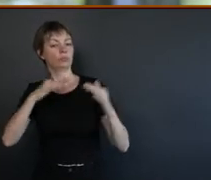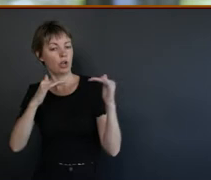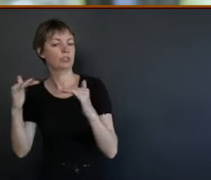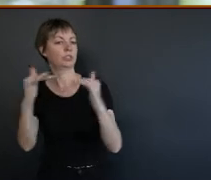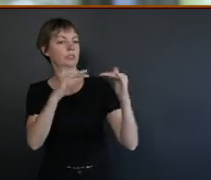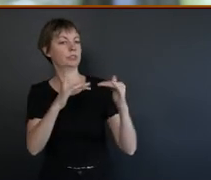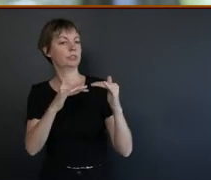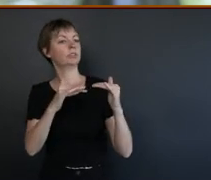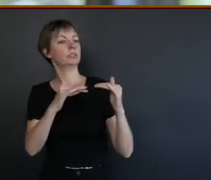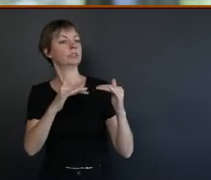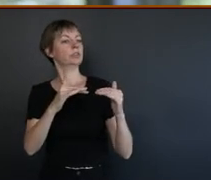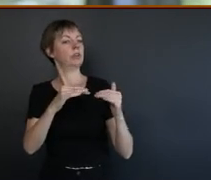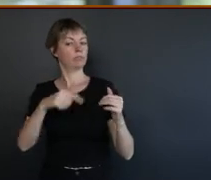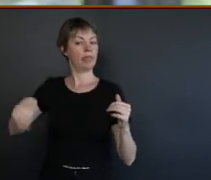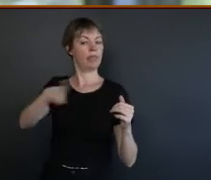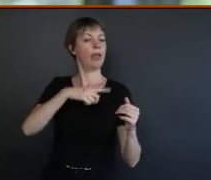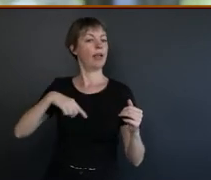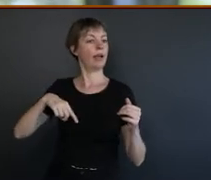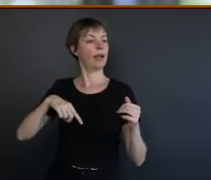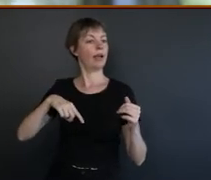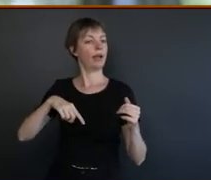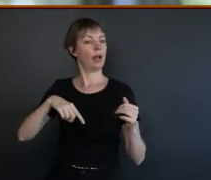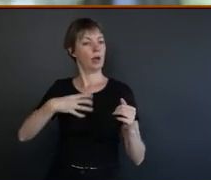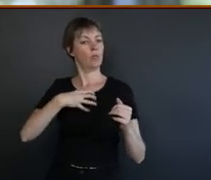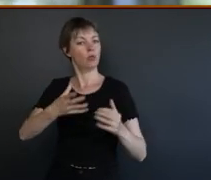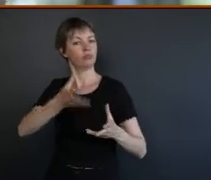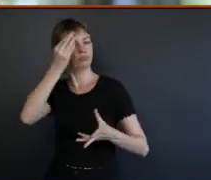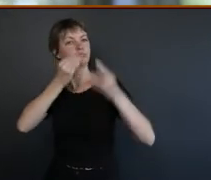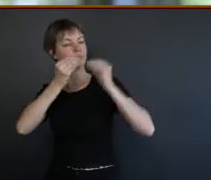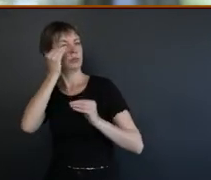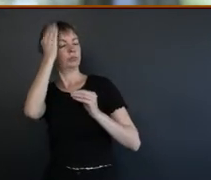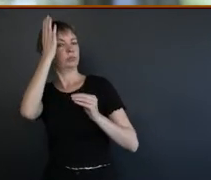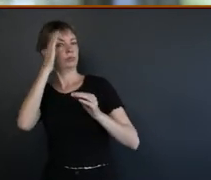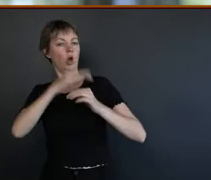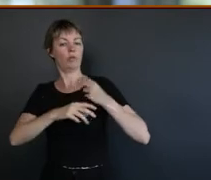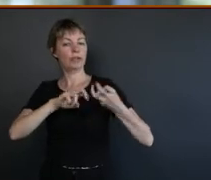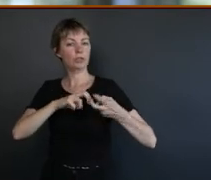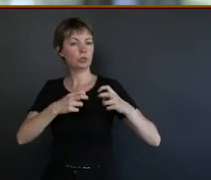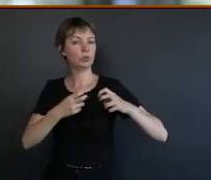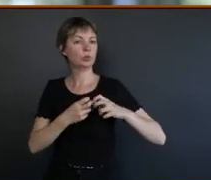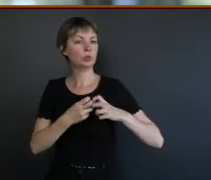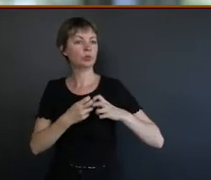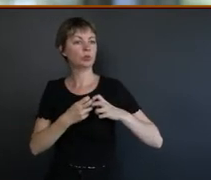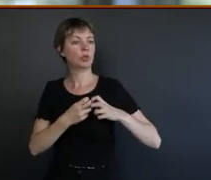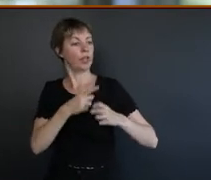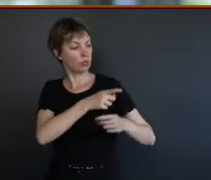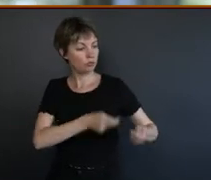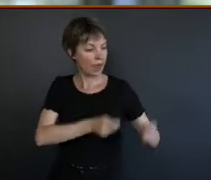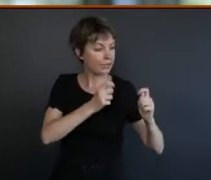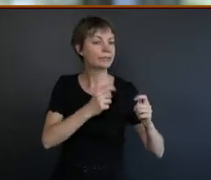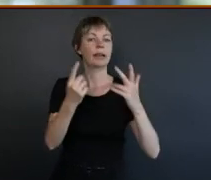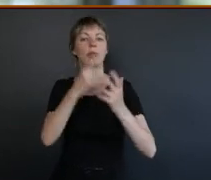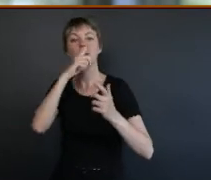becoming more or better informed about some of the issues that not just you but everyone else has raised as well?